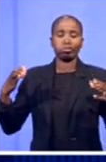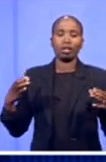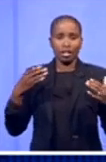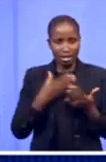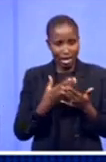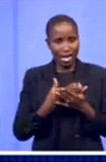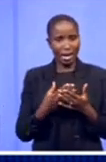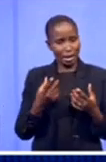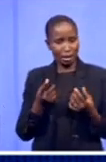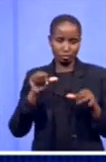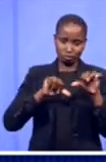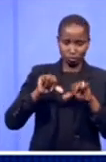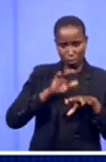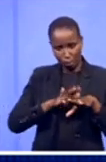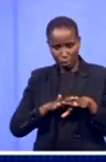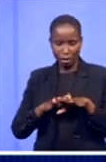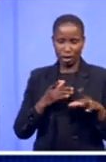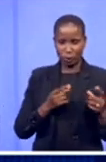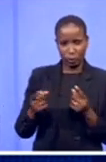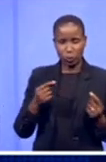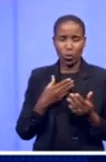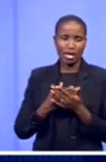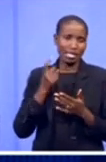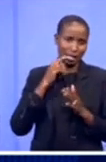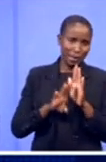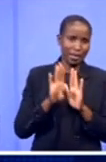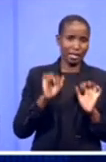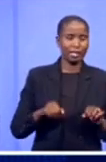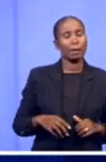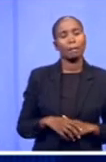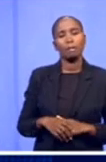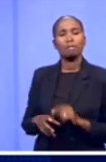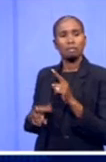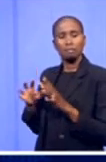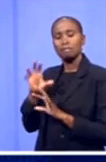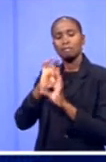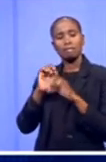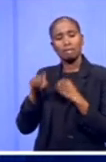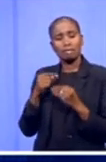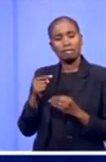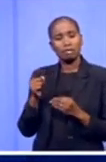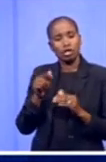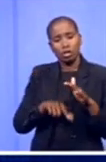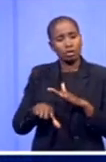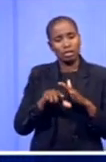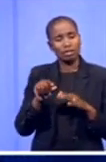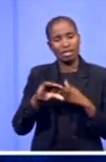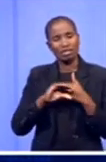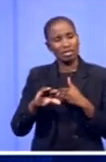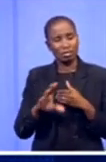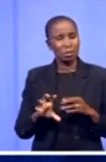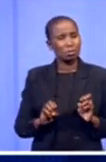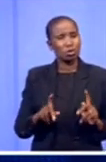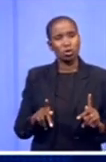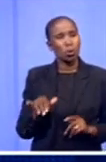You were speaking earlier about the importance of local investment. What opportunities for investment exist in the South African economy and